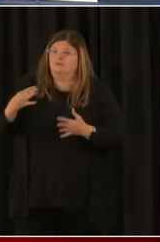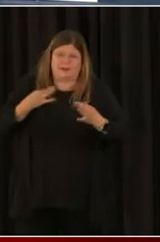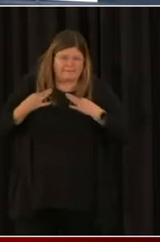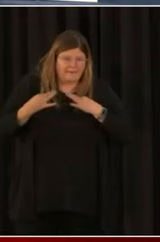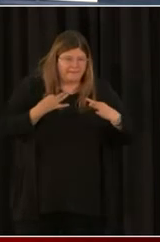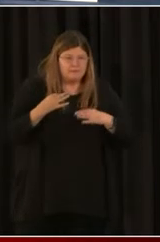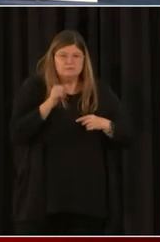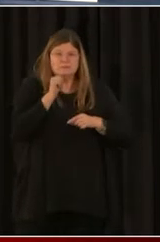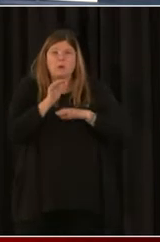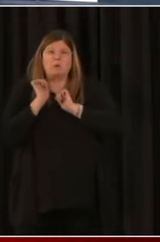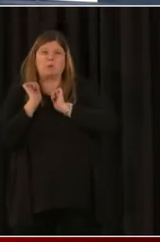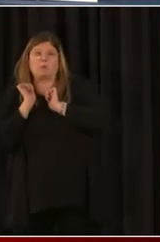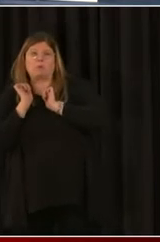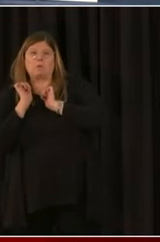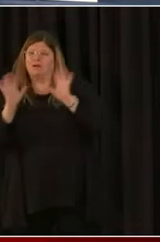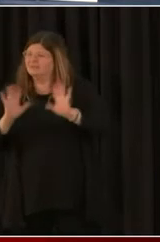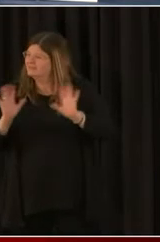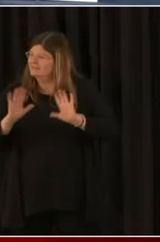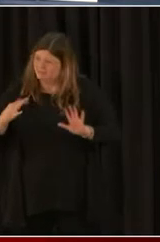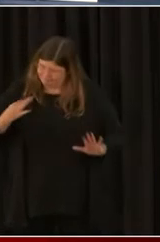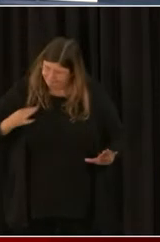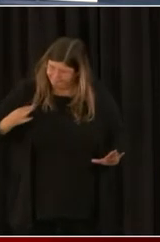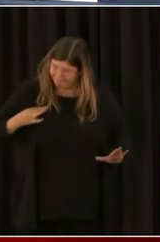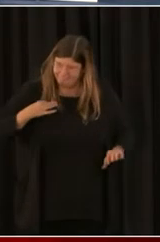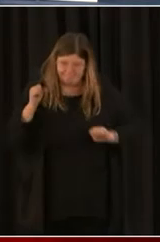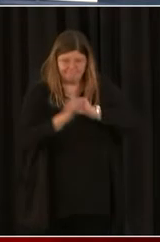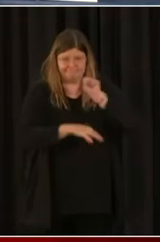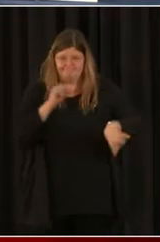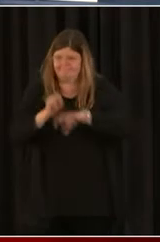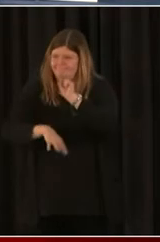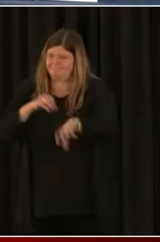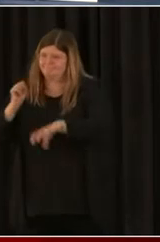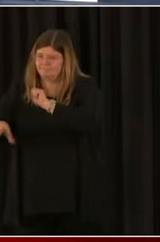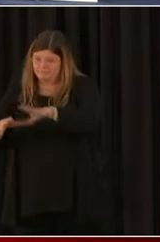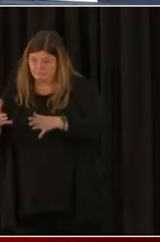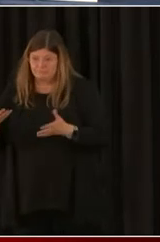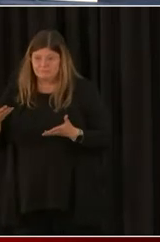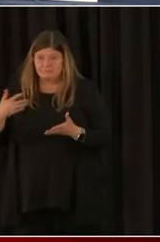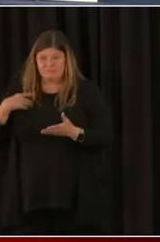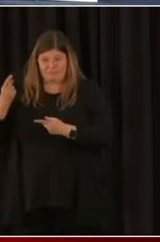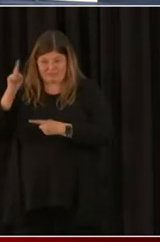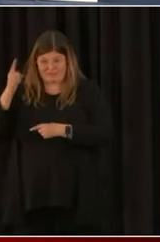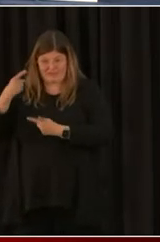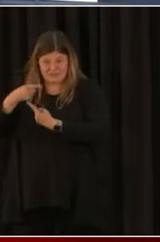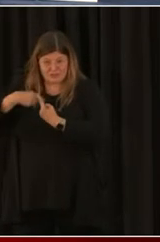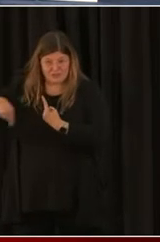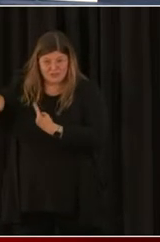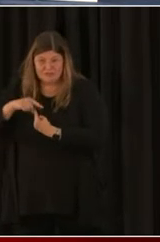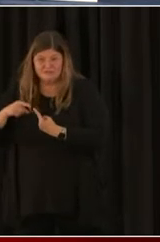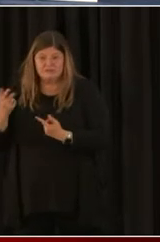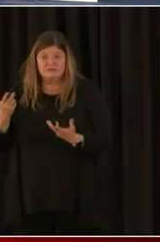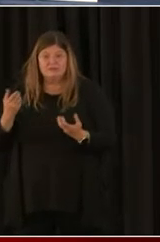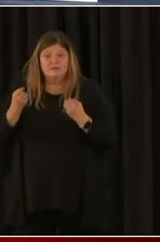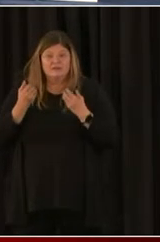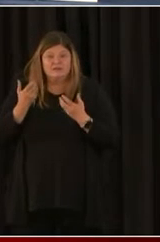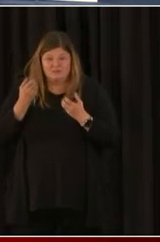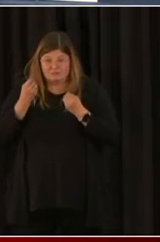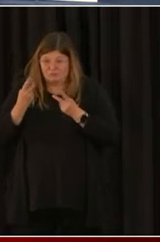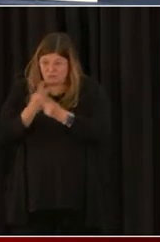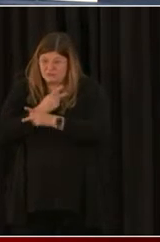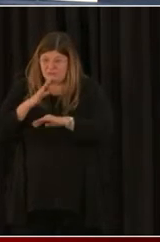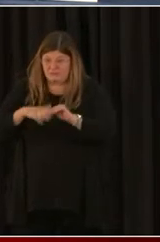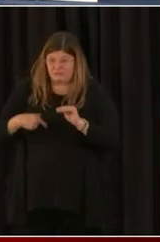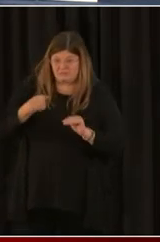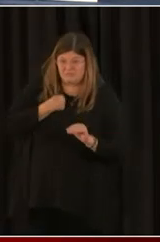conservative. In the first round, I actually talked to business owners who said, I know some businesses that are work worse off than I am. I don't want to